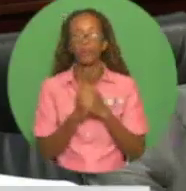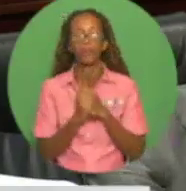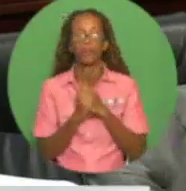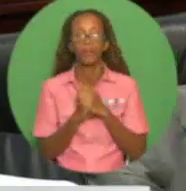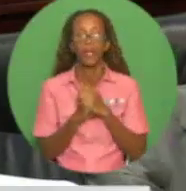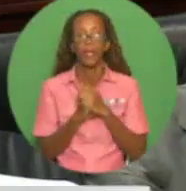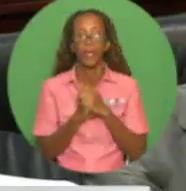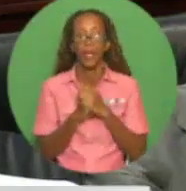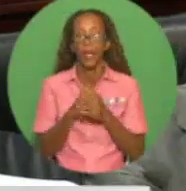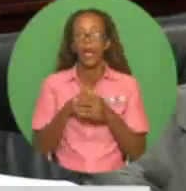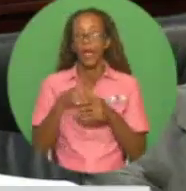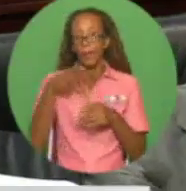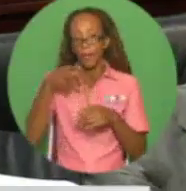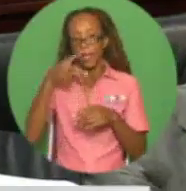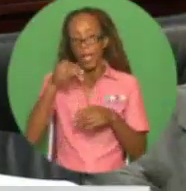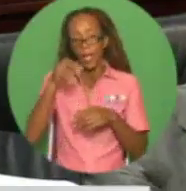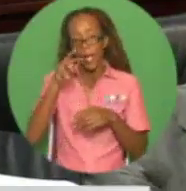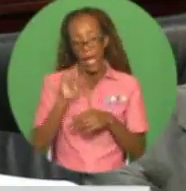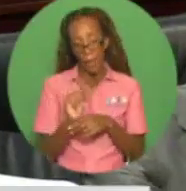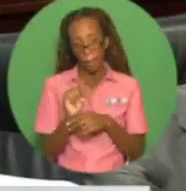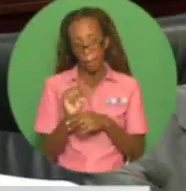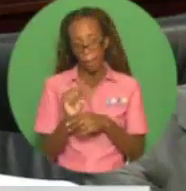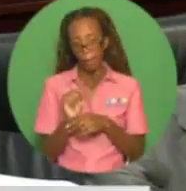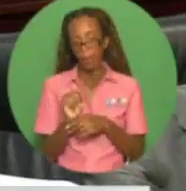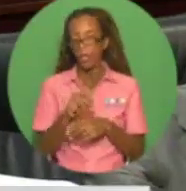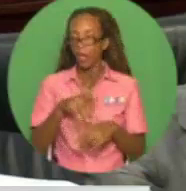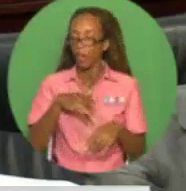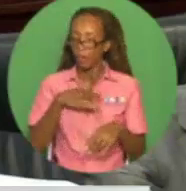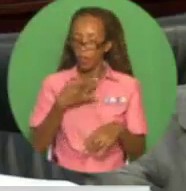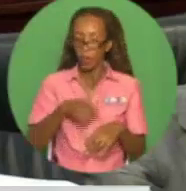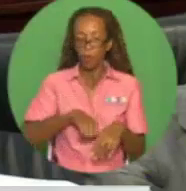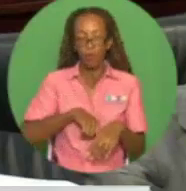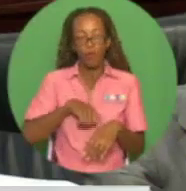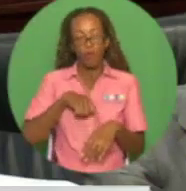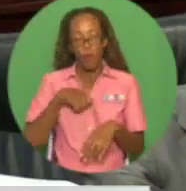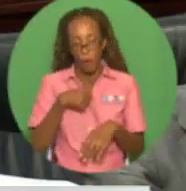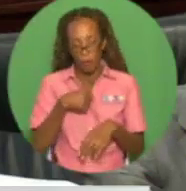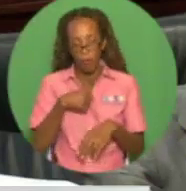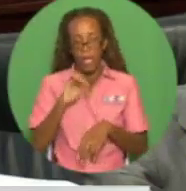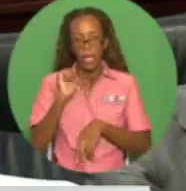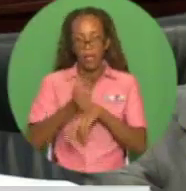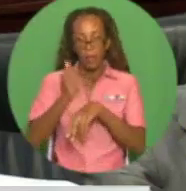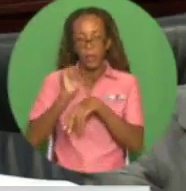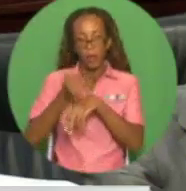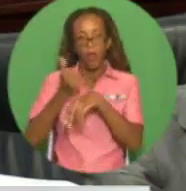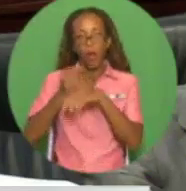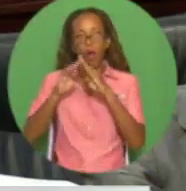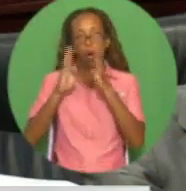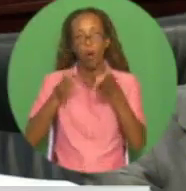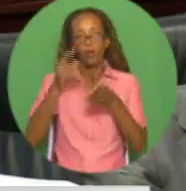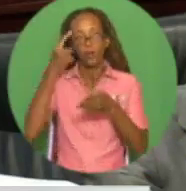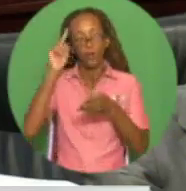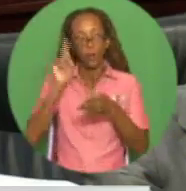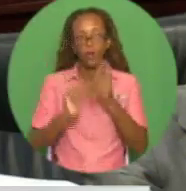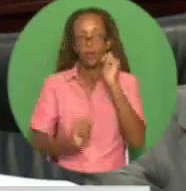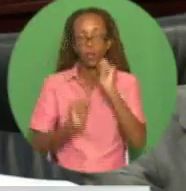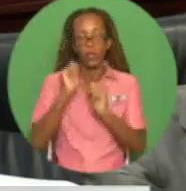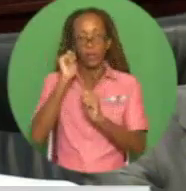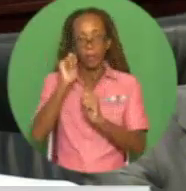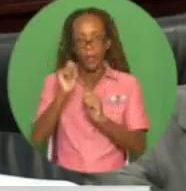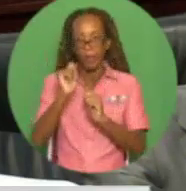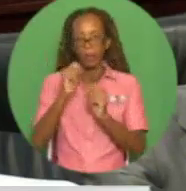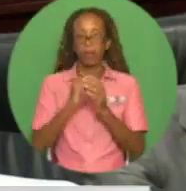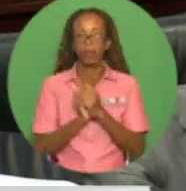the People's National Movement has had a proud legacy of ensuring that our citizens have access to adequate, affordable,